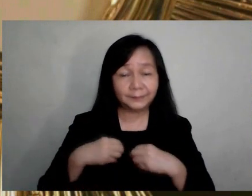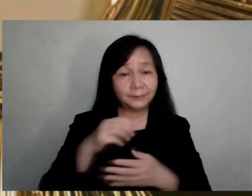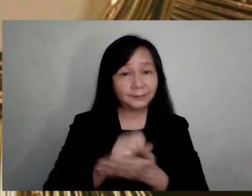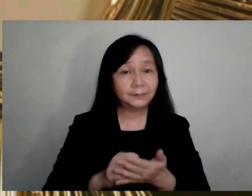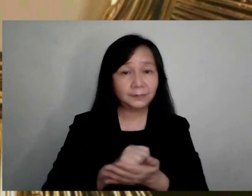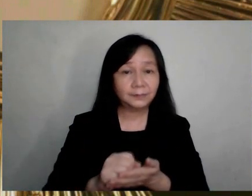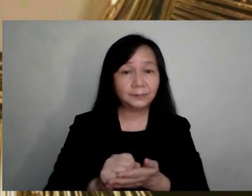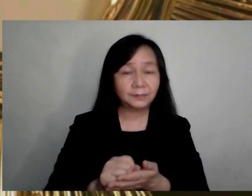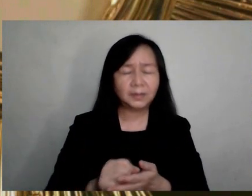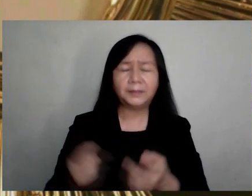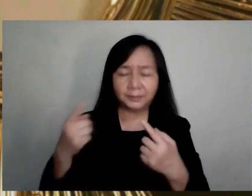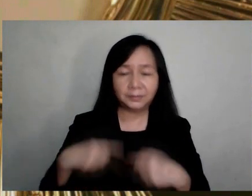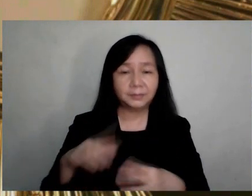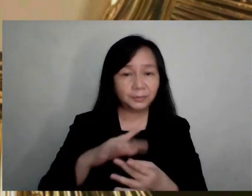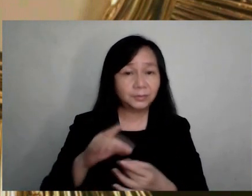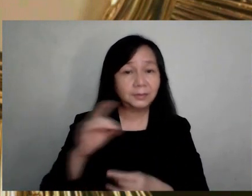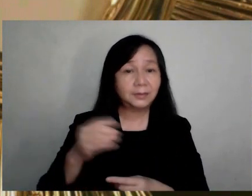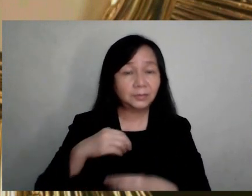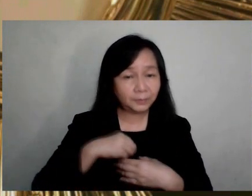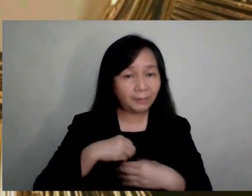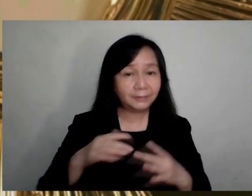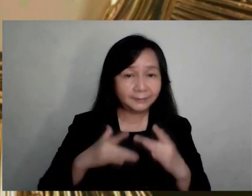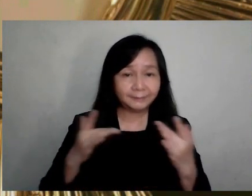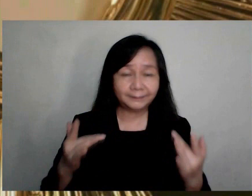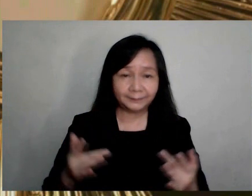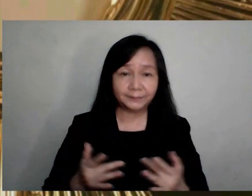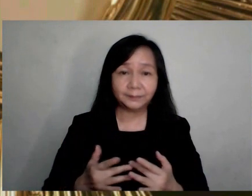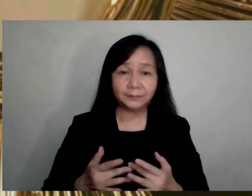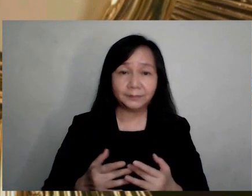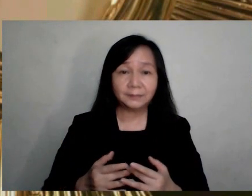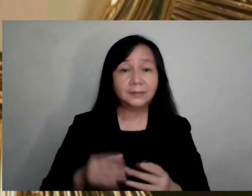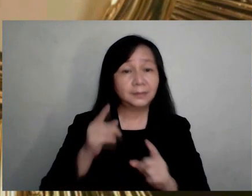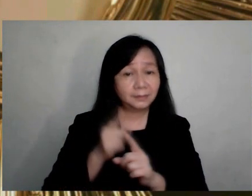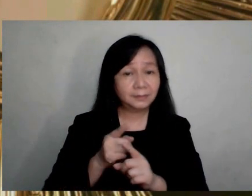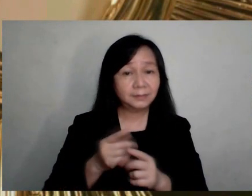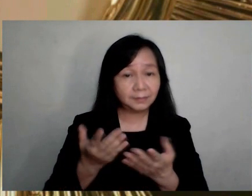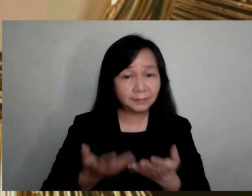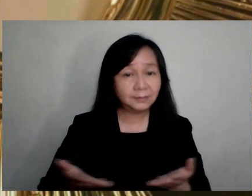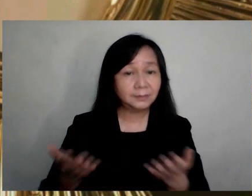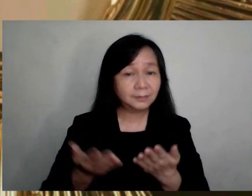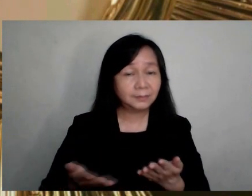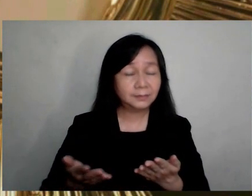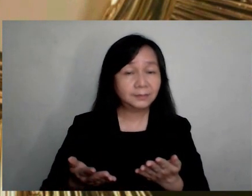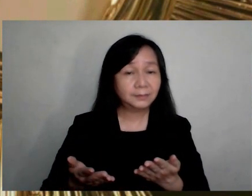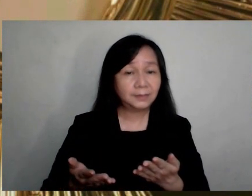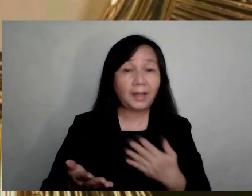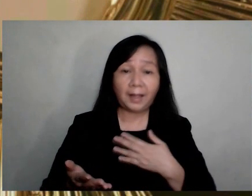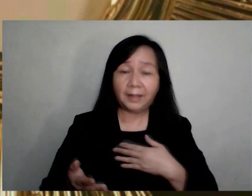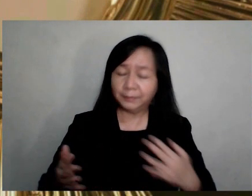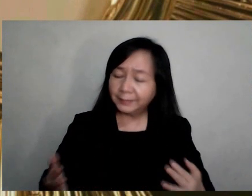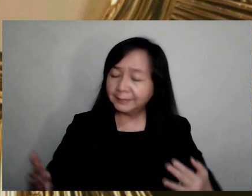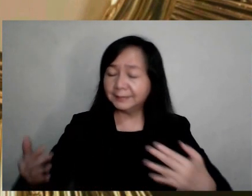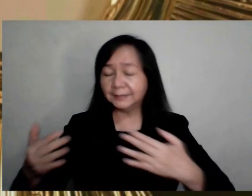come at least spiritually into my heart As though thou wert already there I